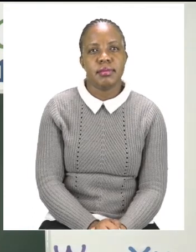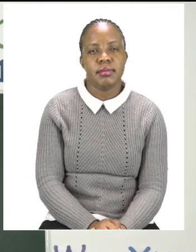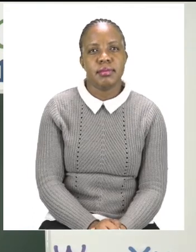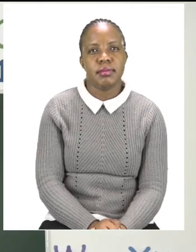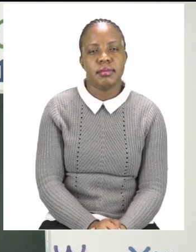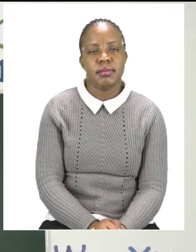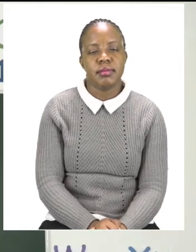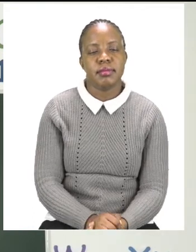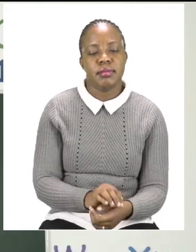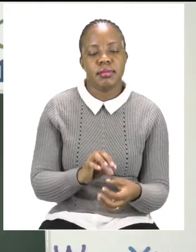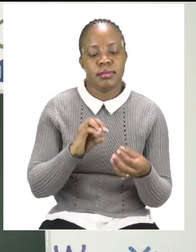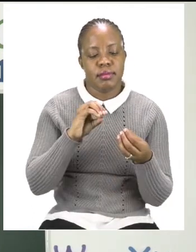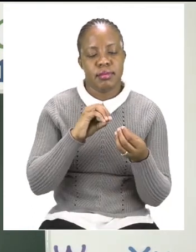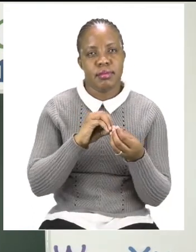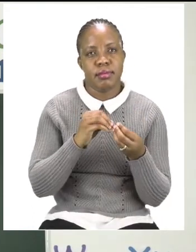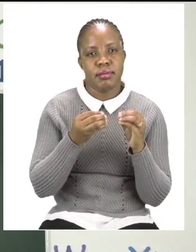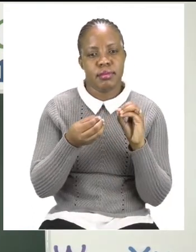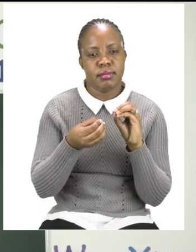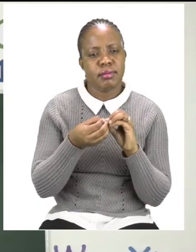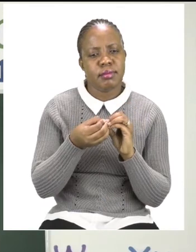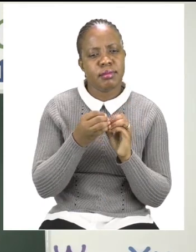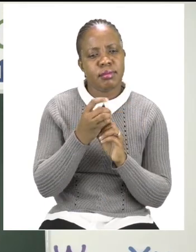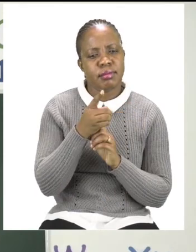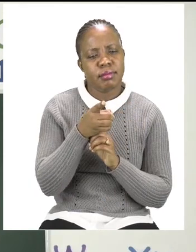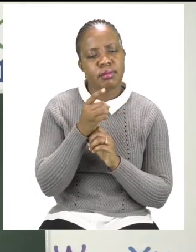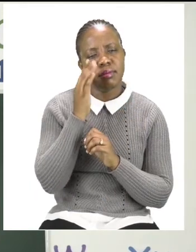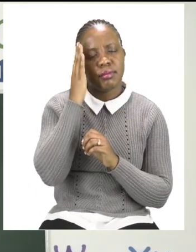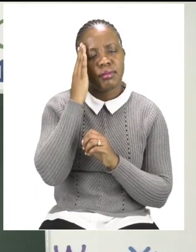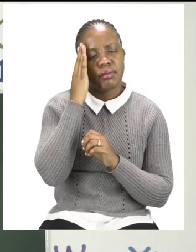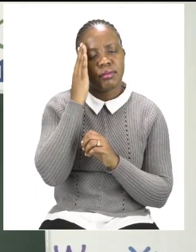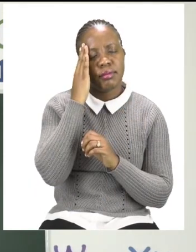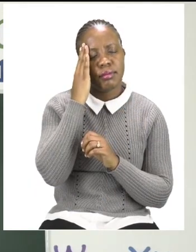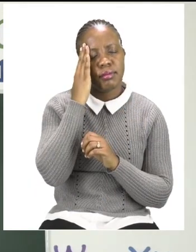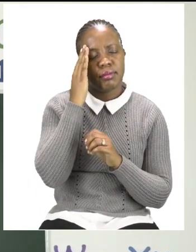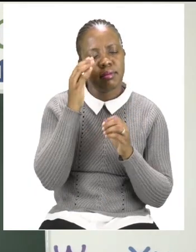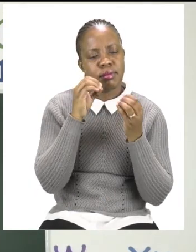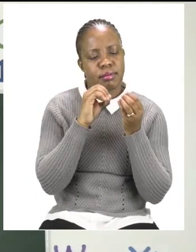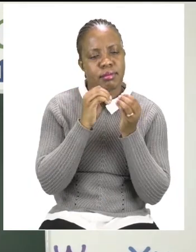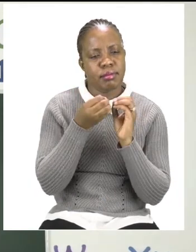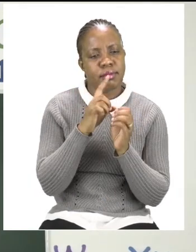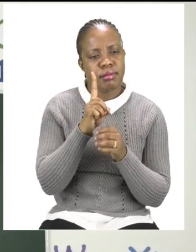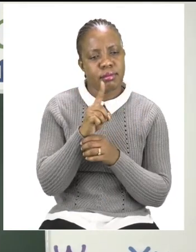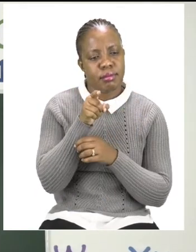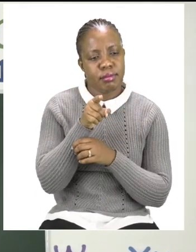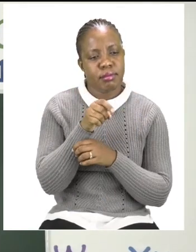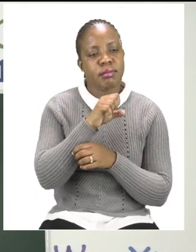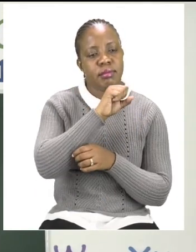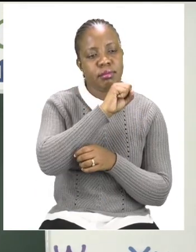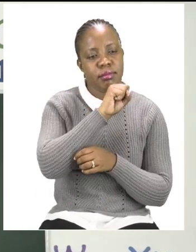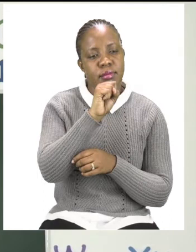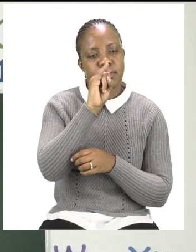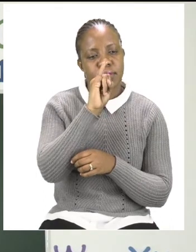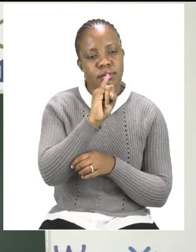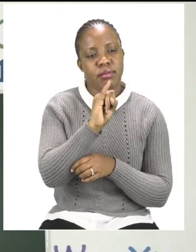number that we all know. And we are going to spell it. The first thing is a S. So, are going to